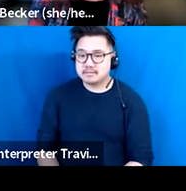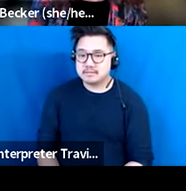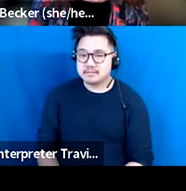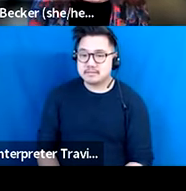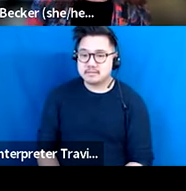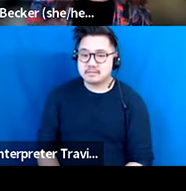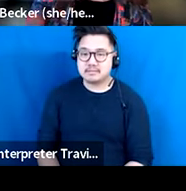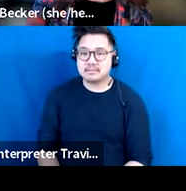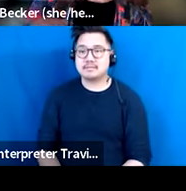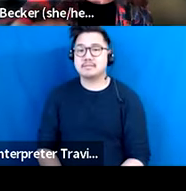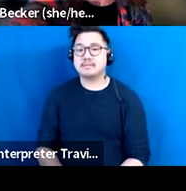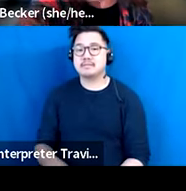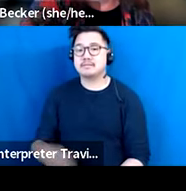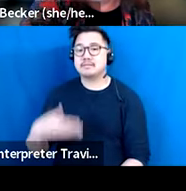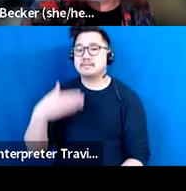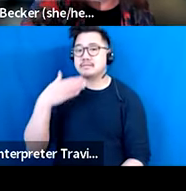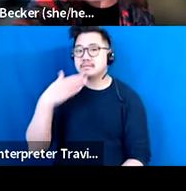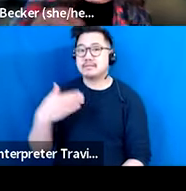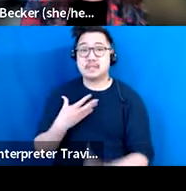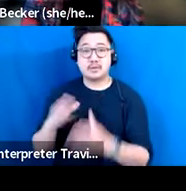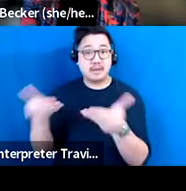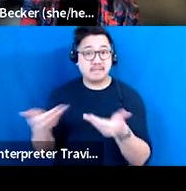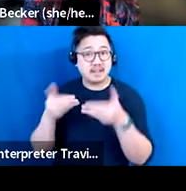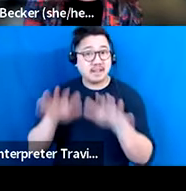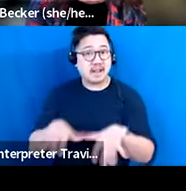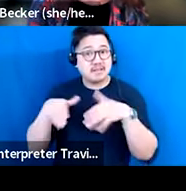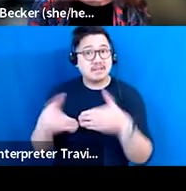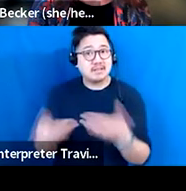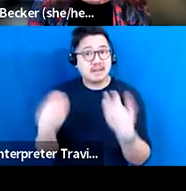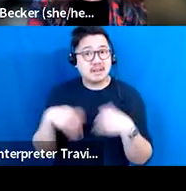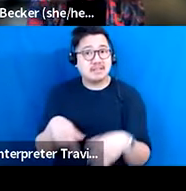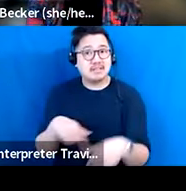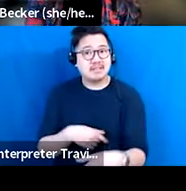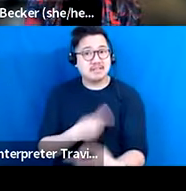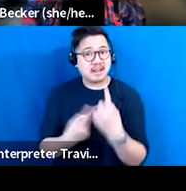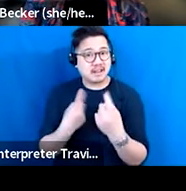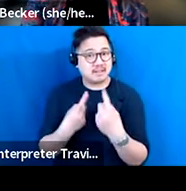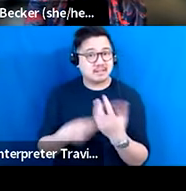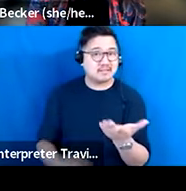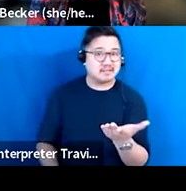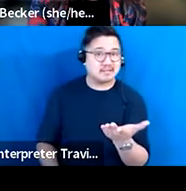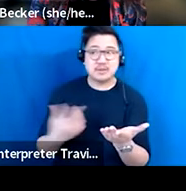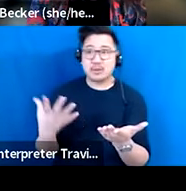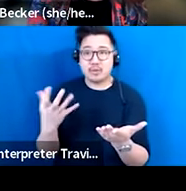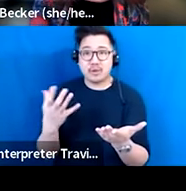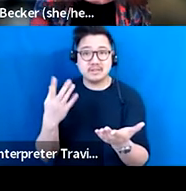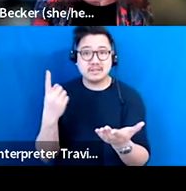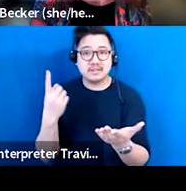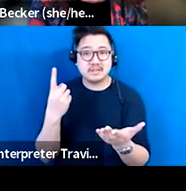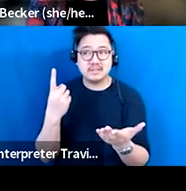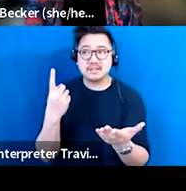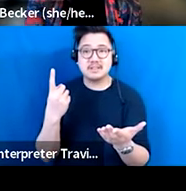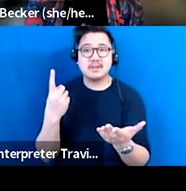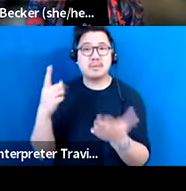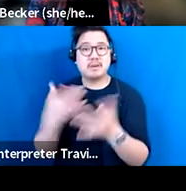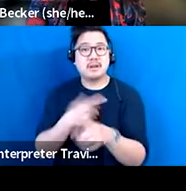Thanks, David. Hey, I just want to invite the audience to jump in with questions here. Is there something you want our panelists to address, or